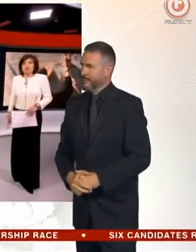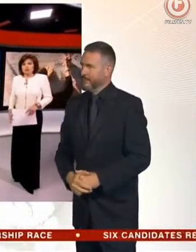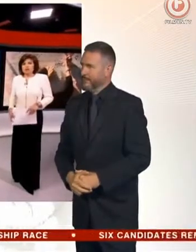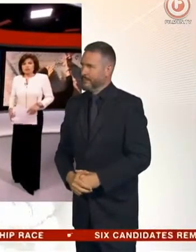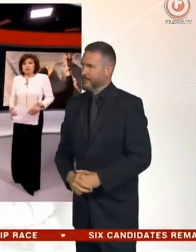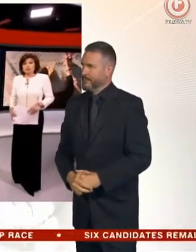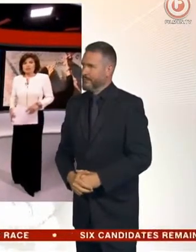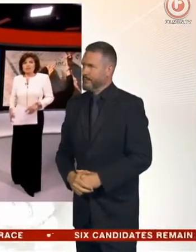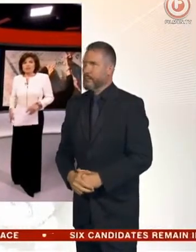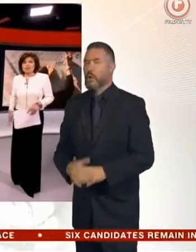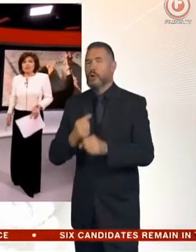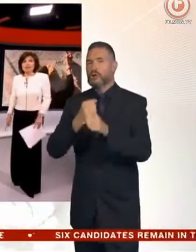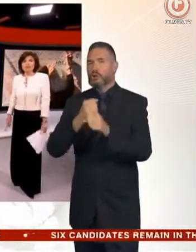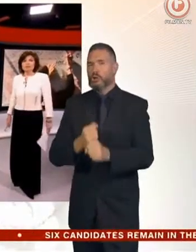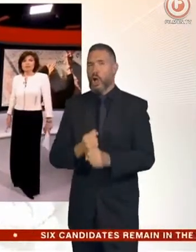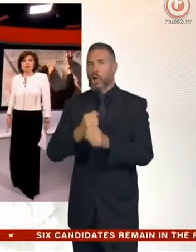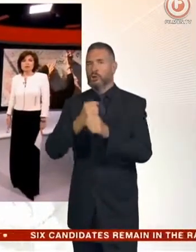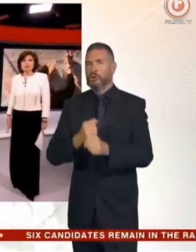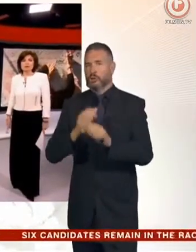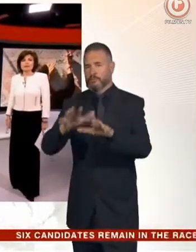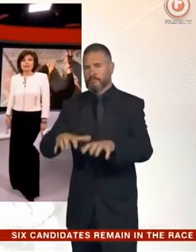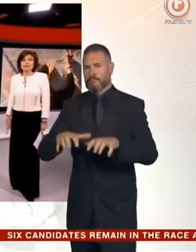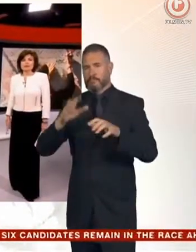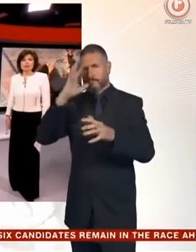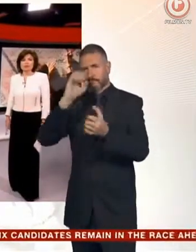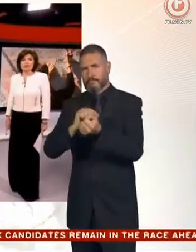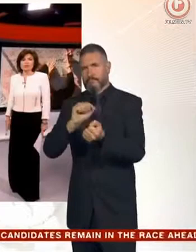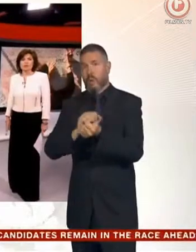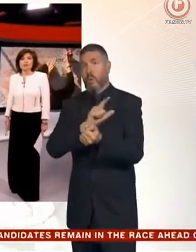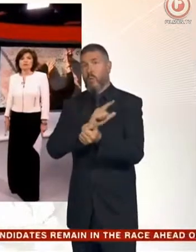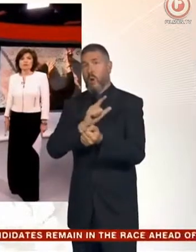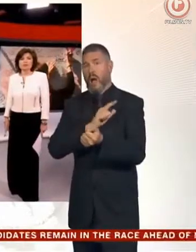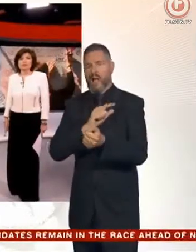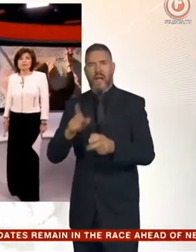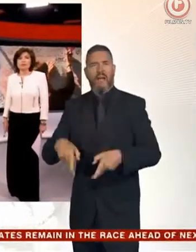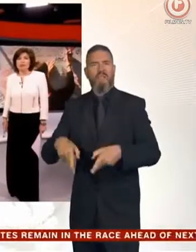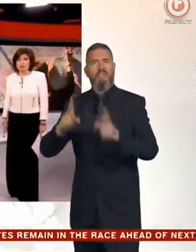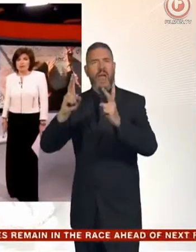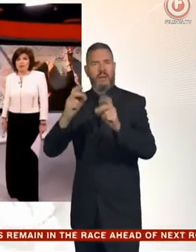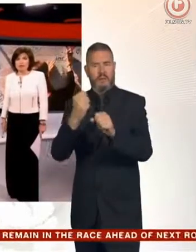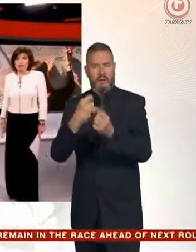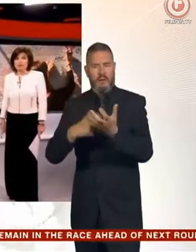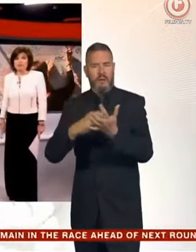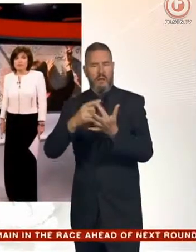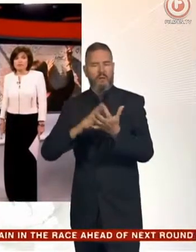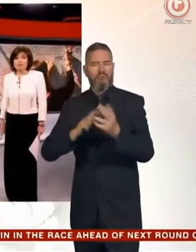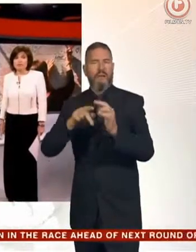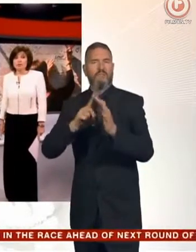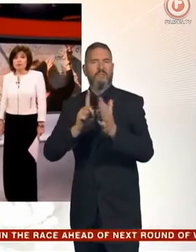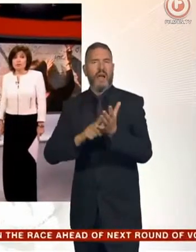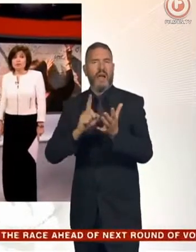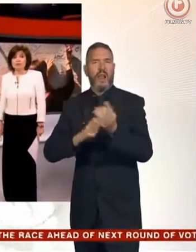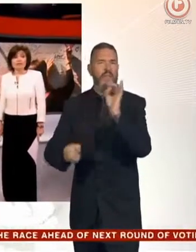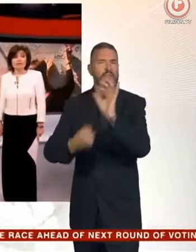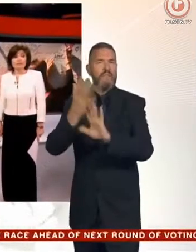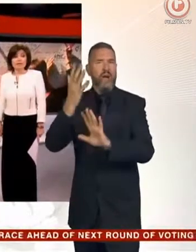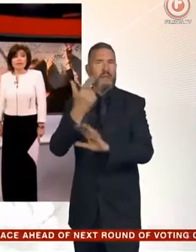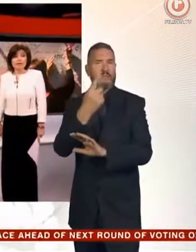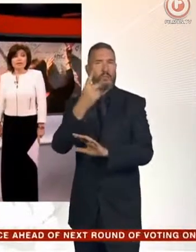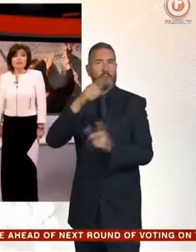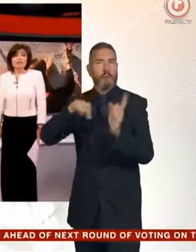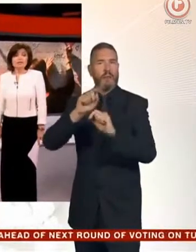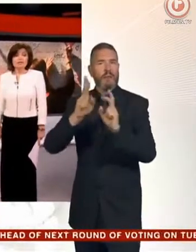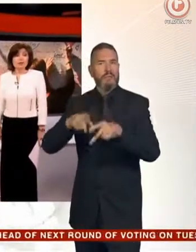A church service has been held to mark the second anniversary of the Grenfell Tower fire, in which 72 people died.